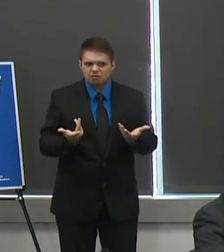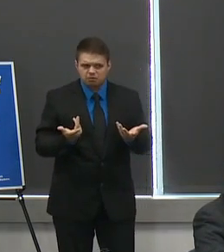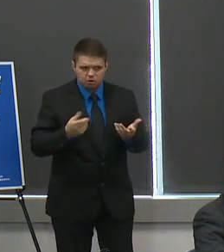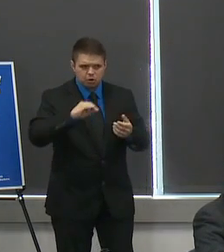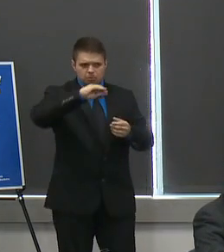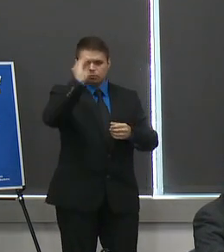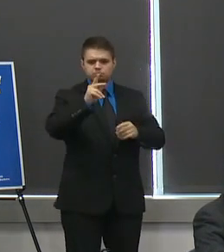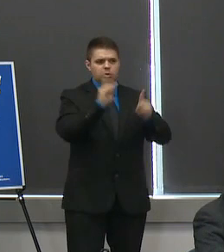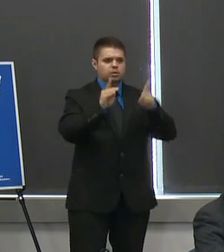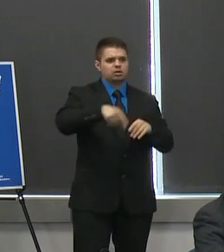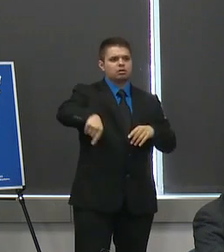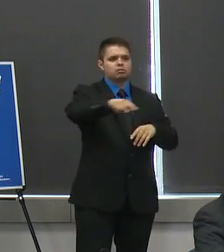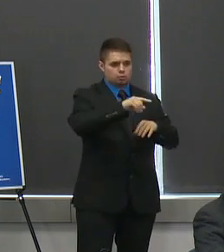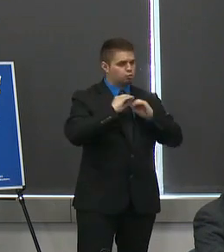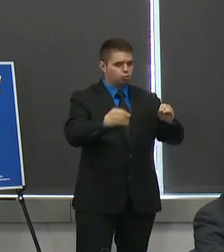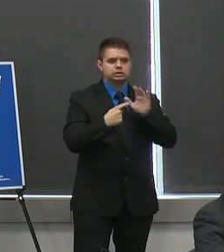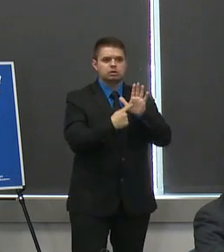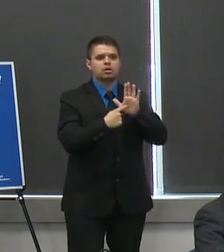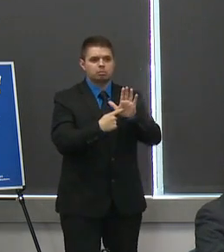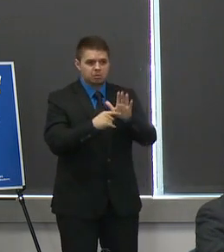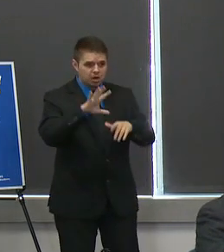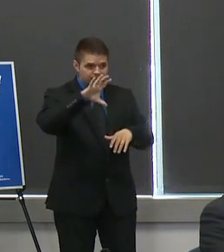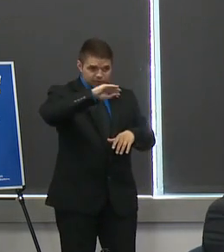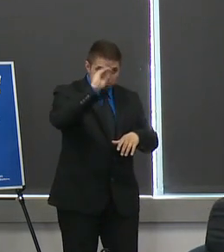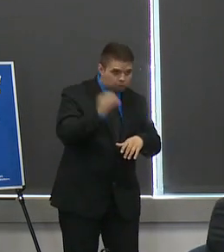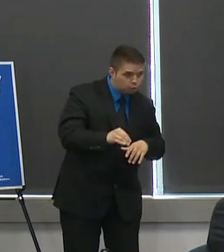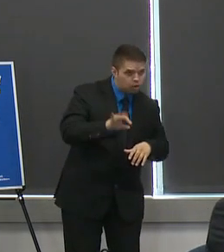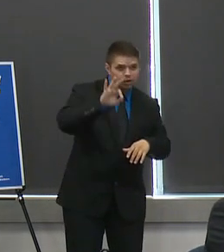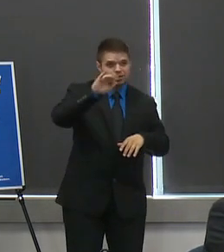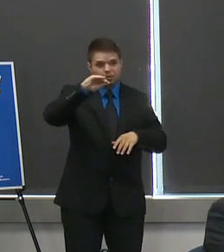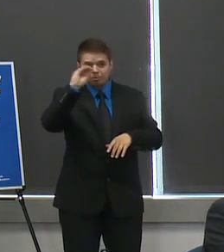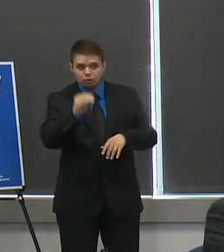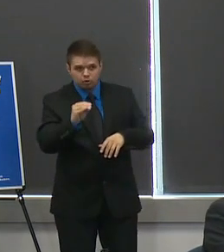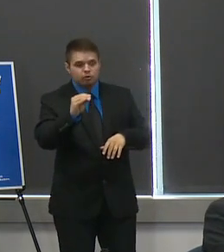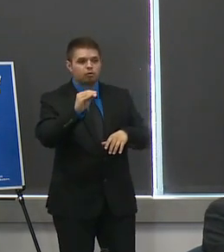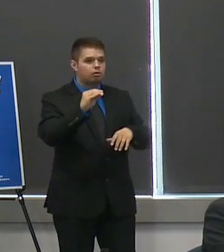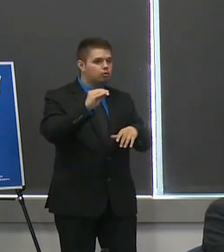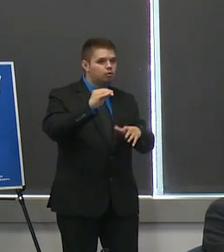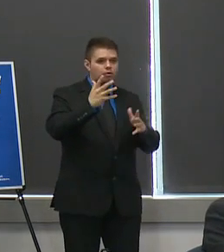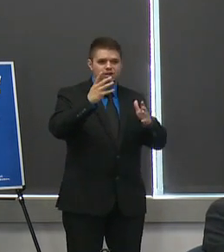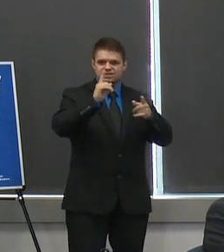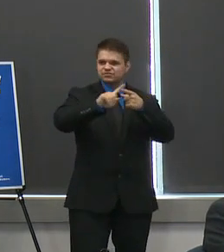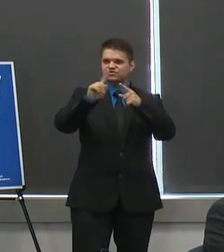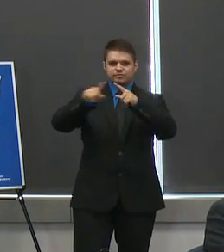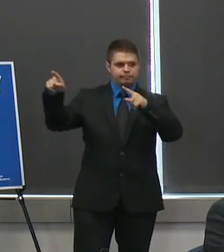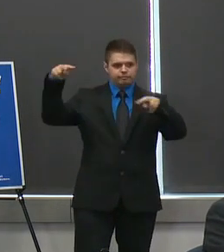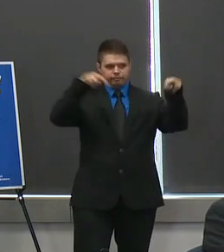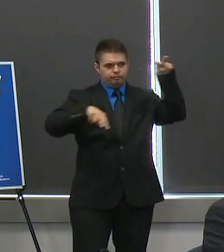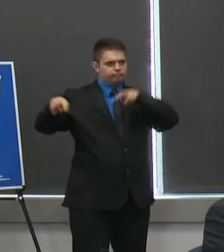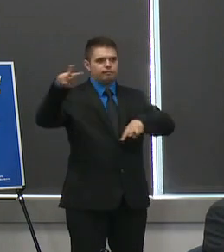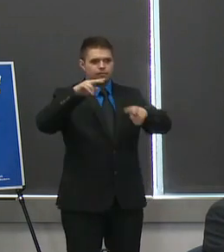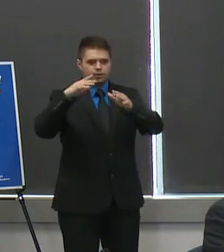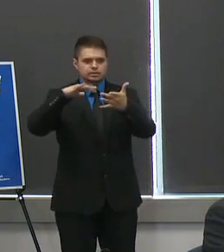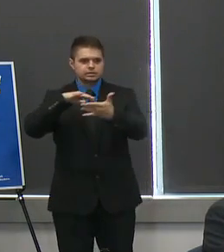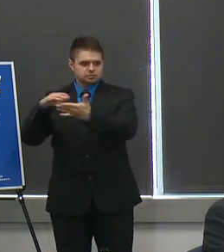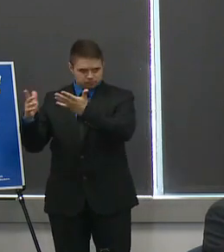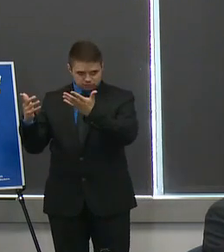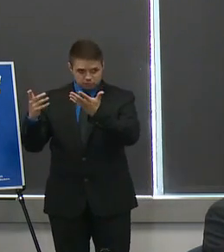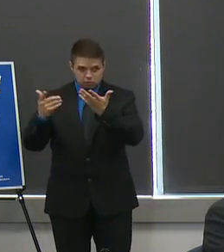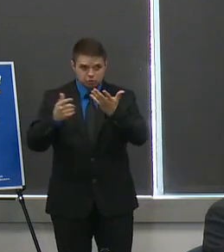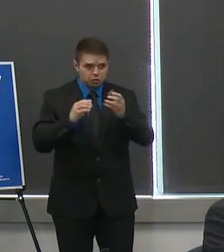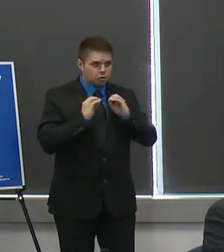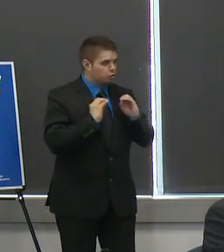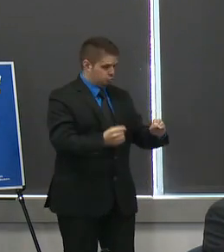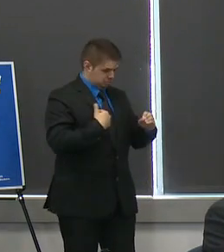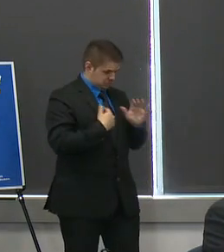that show it's 50 60 90 percent of people um one study shows the transmission um it is the disease